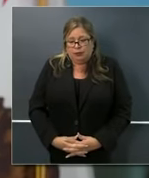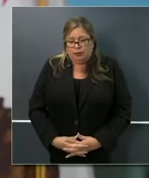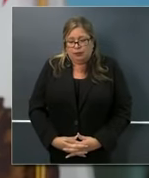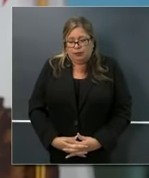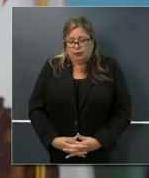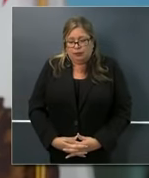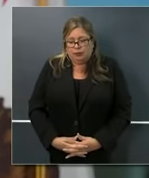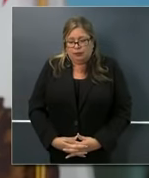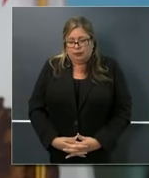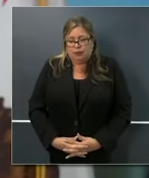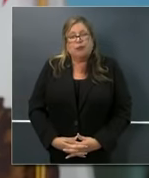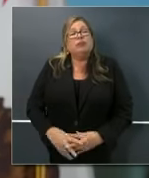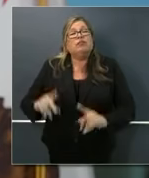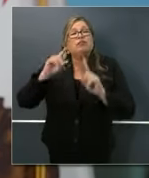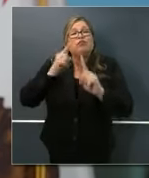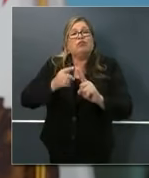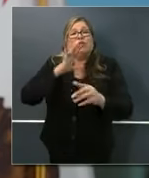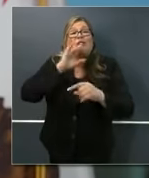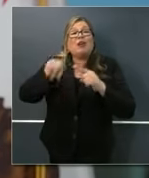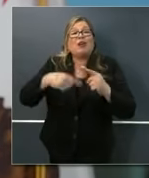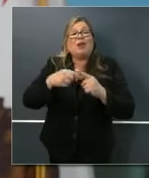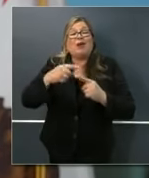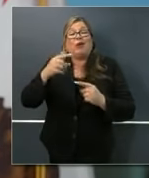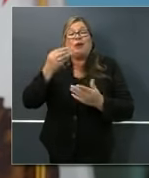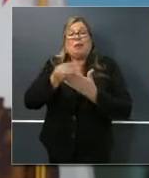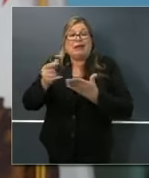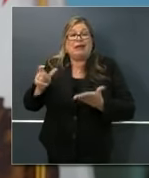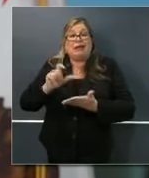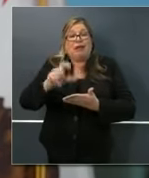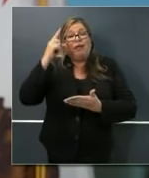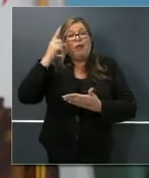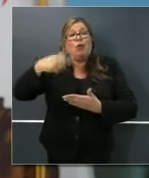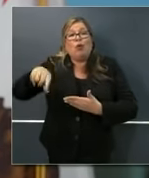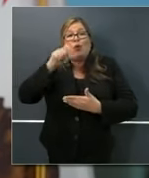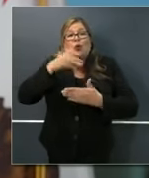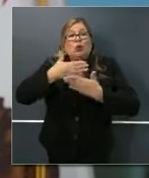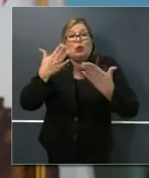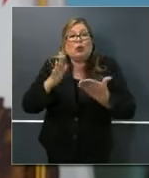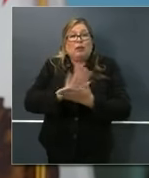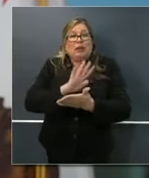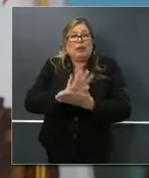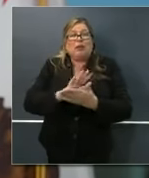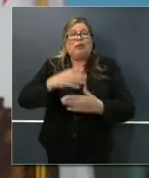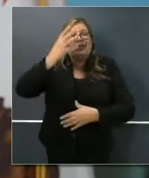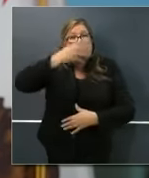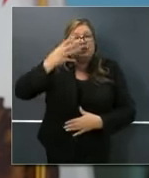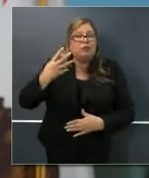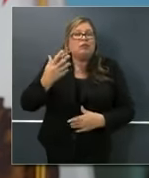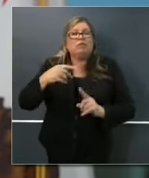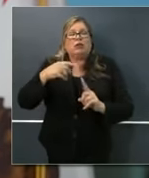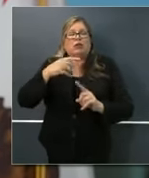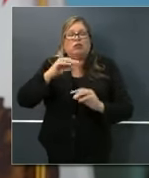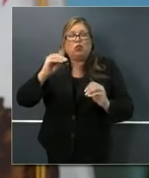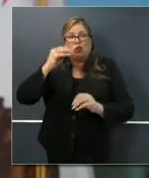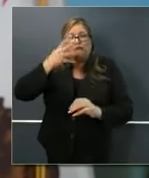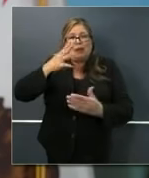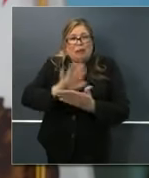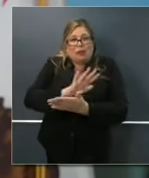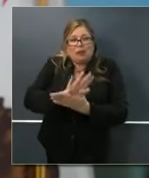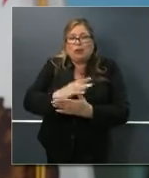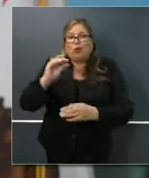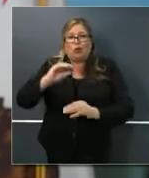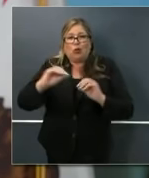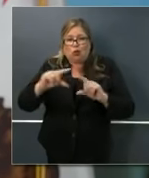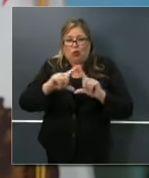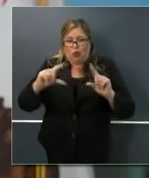the means or those organizations that will be getting the money? And how soon can people, the people that need the help, will start, you know, to be able to get the money?